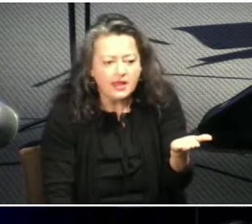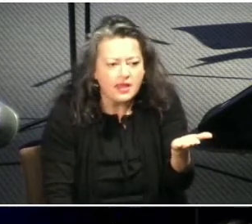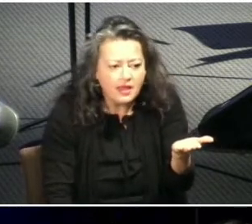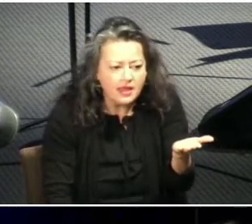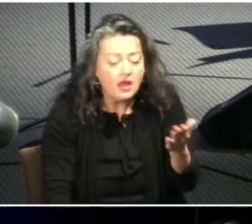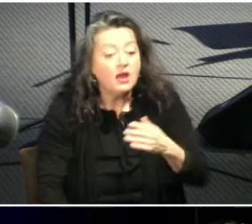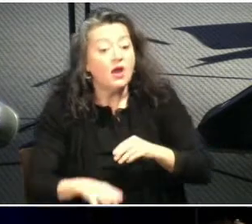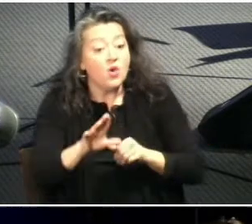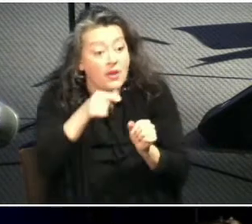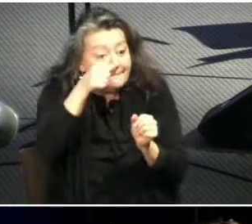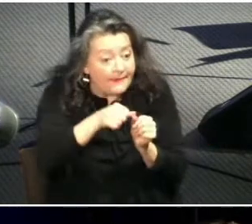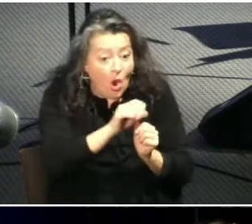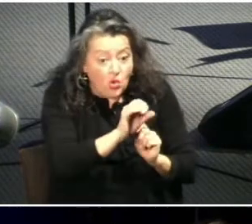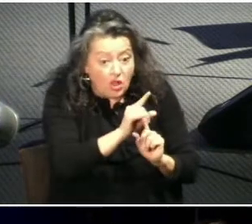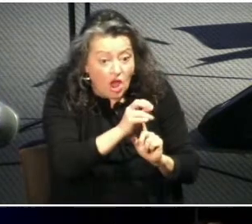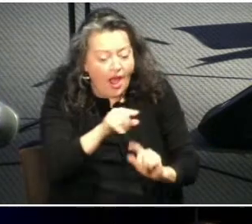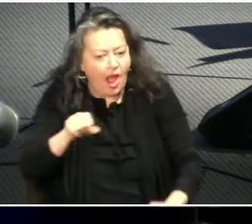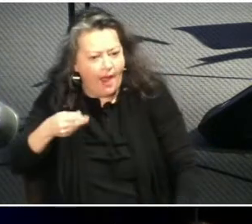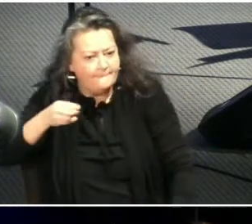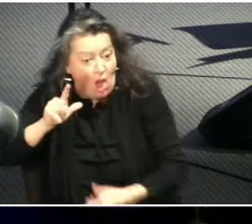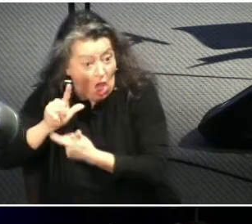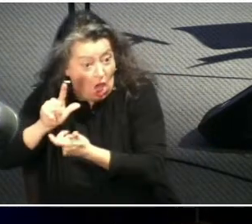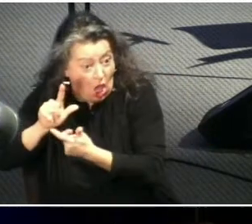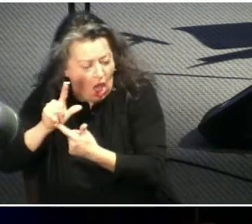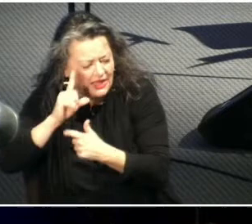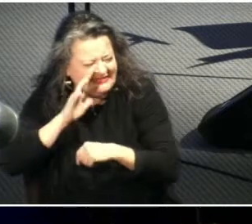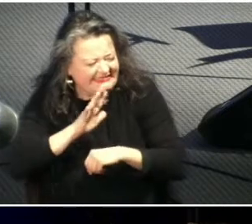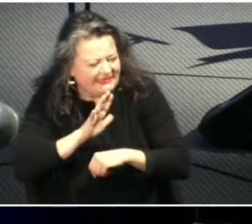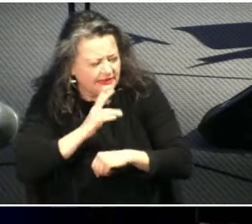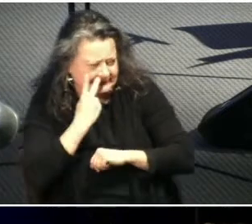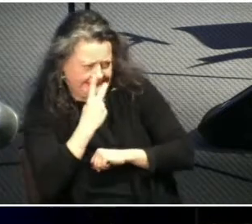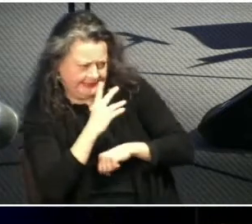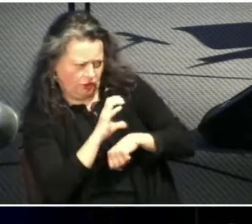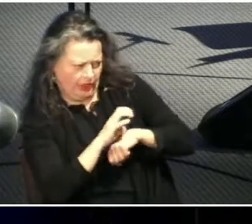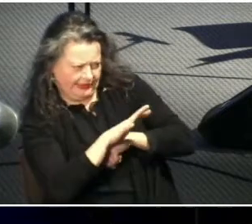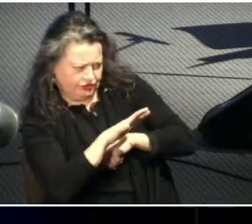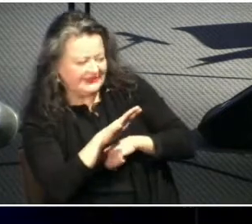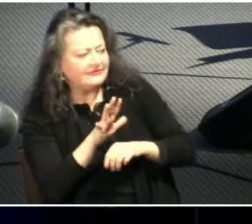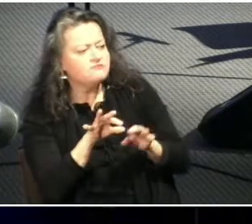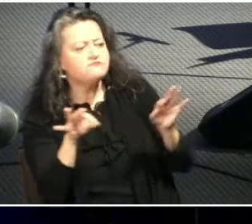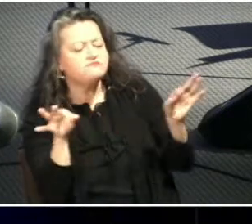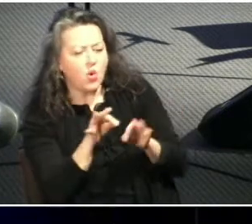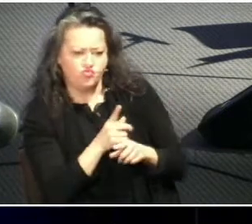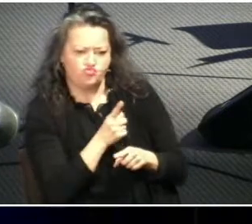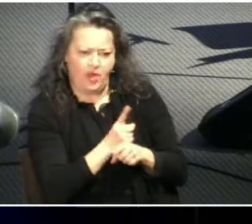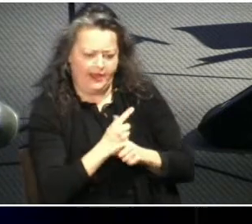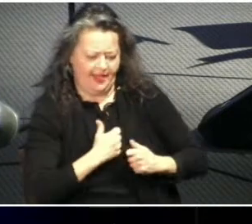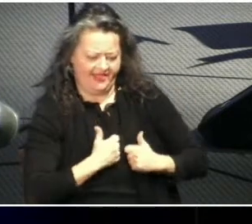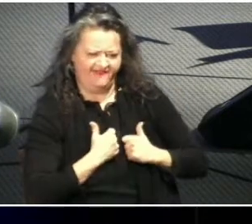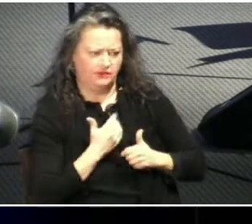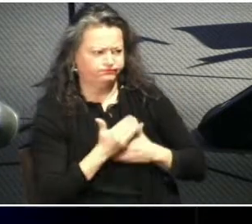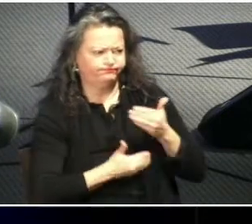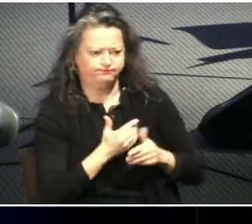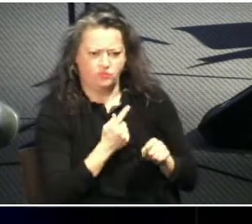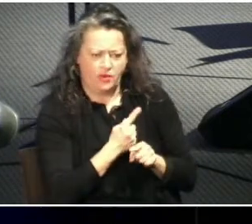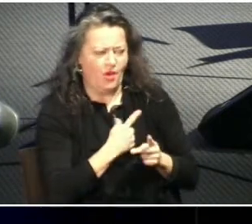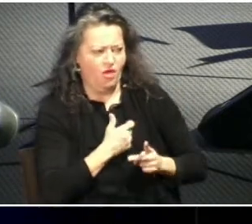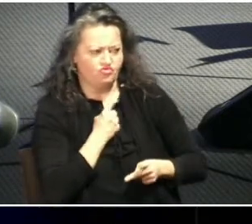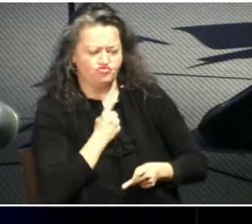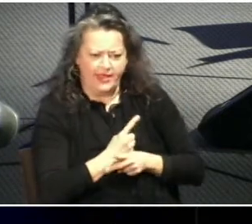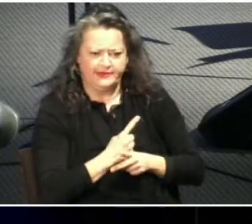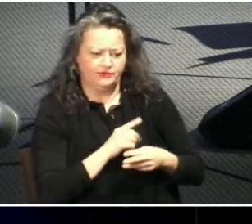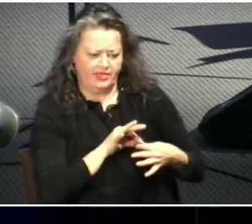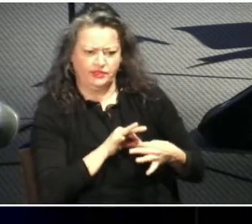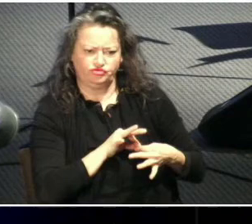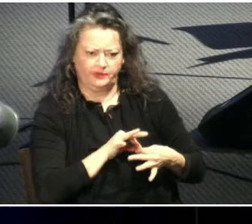very concerned with right living and with right relationships in our lives earlier in chapter three